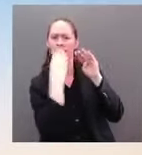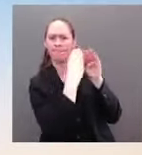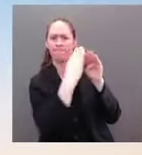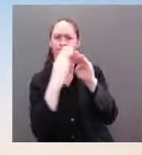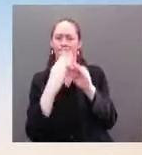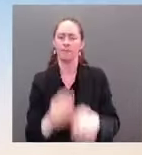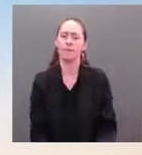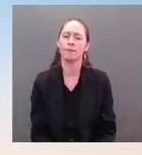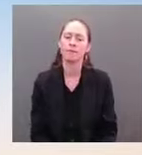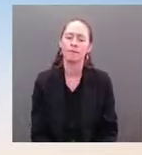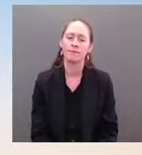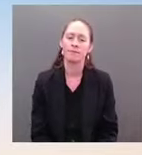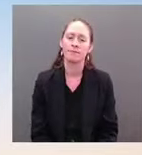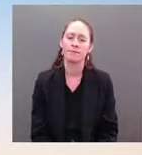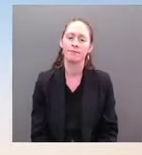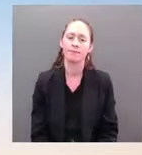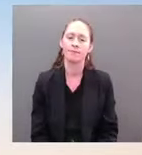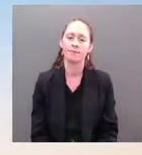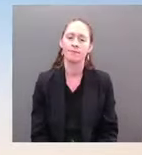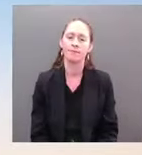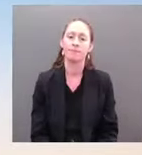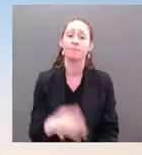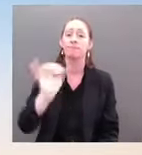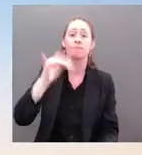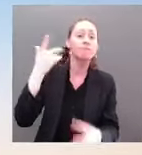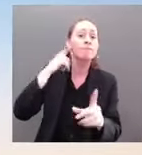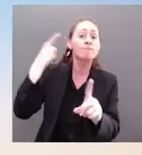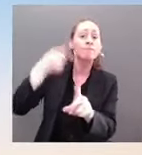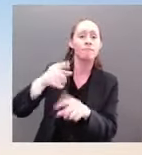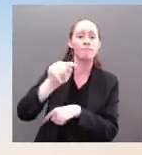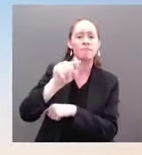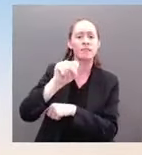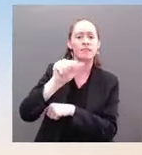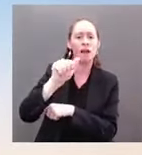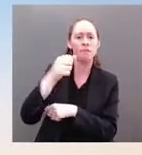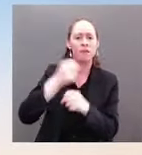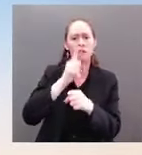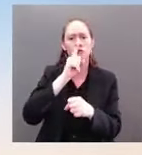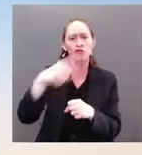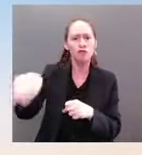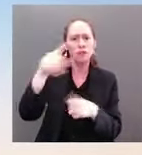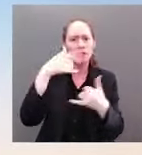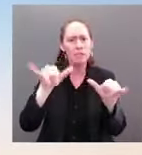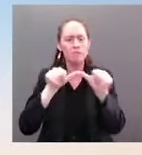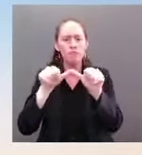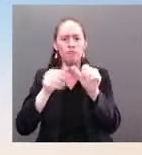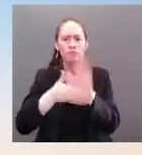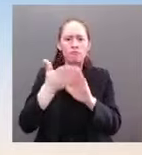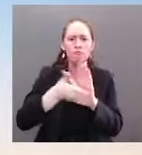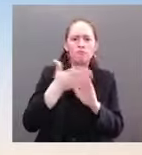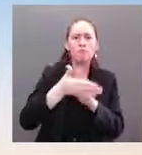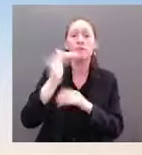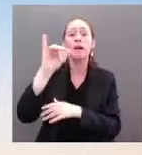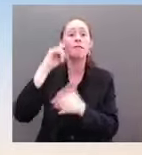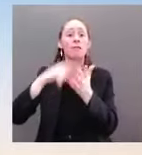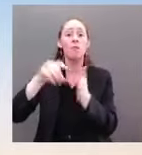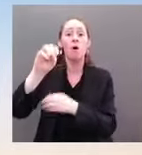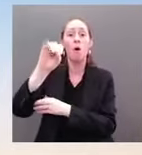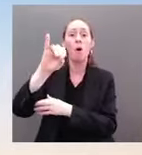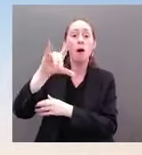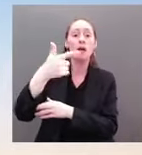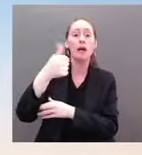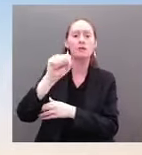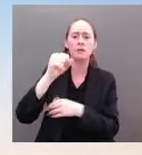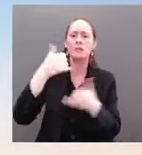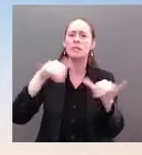work that mandated directives for the oil and gas pipelines following the Colonial Pipeline incident that highlighted the significant gaps in resilience